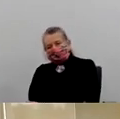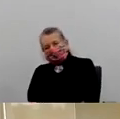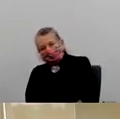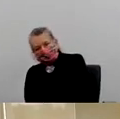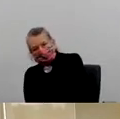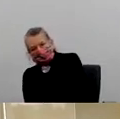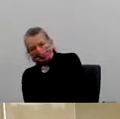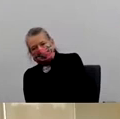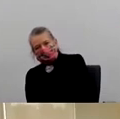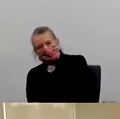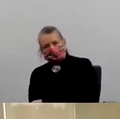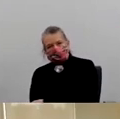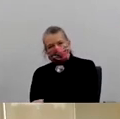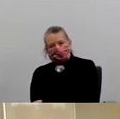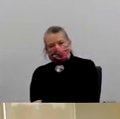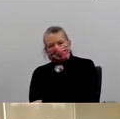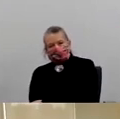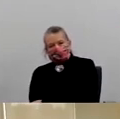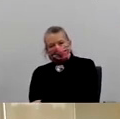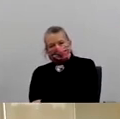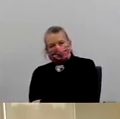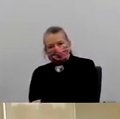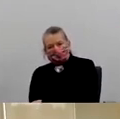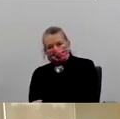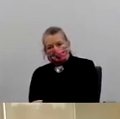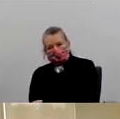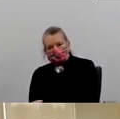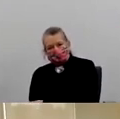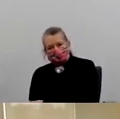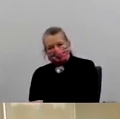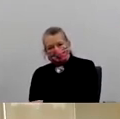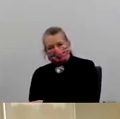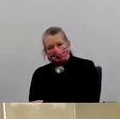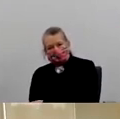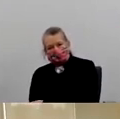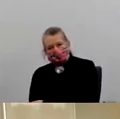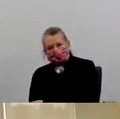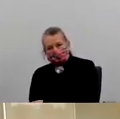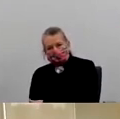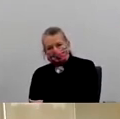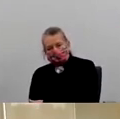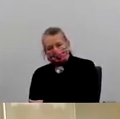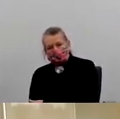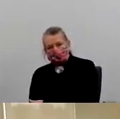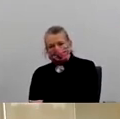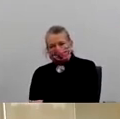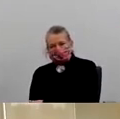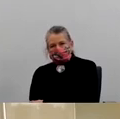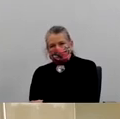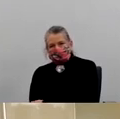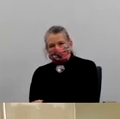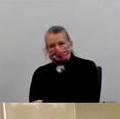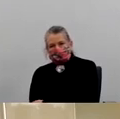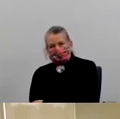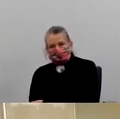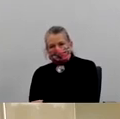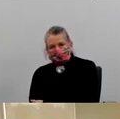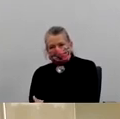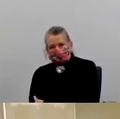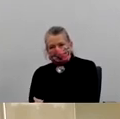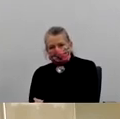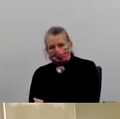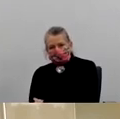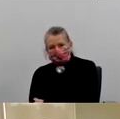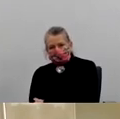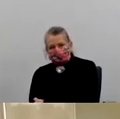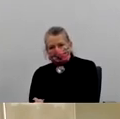developing symptoms versus who is not, um, as well as some flags from the physiological data, and then some COVID-specific